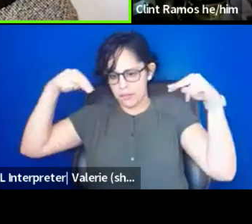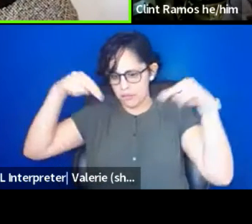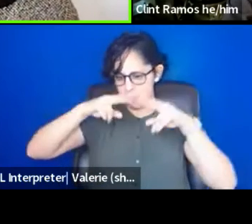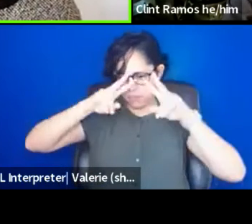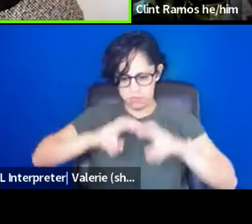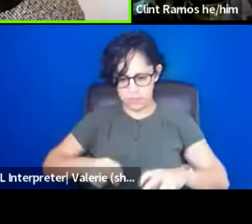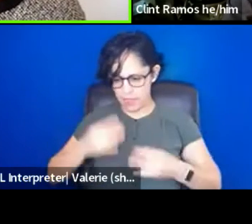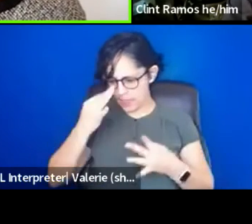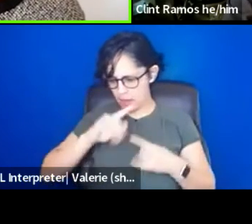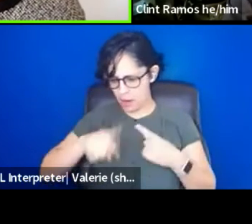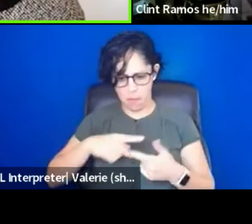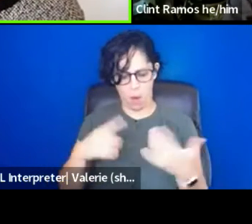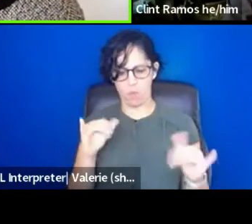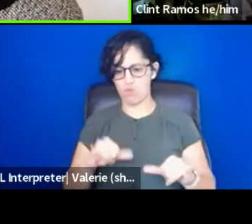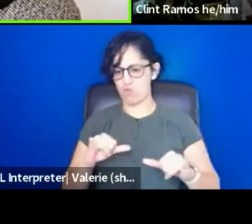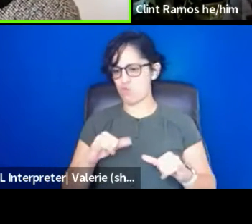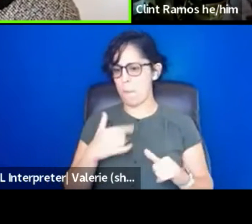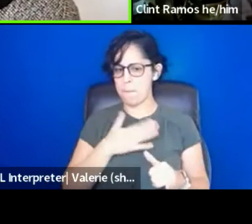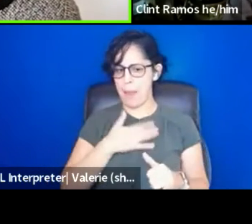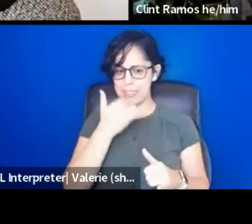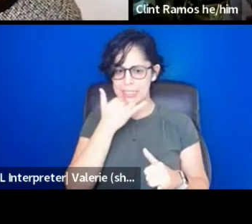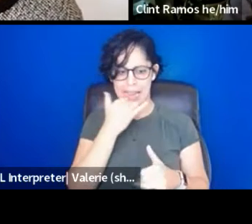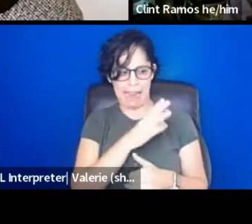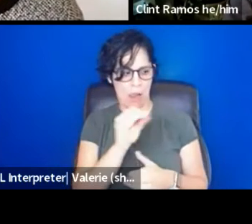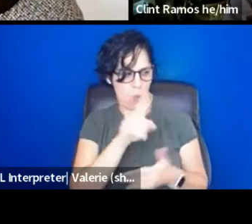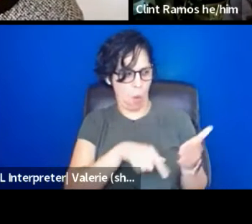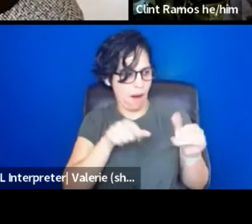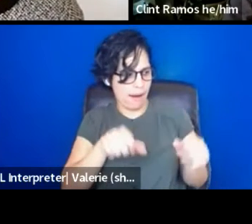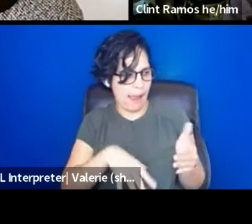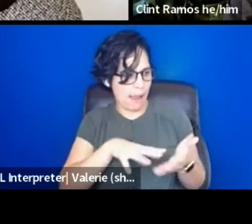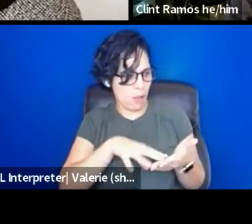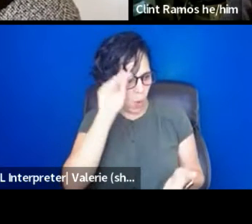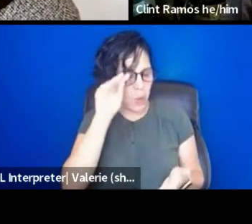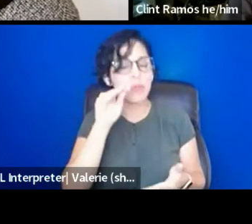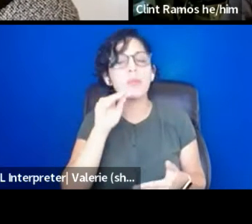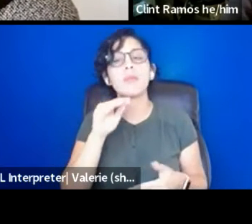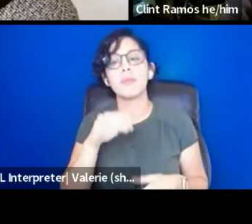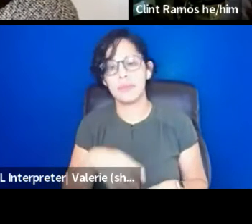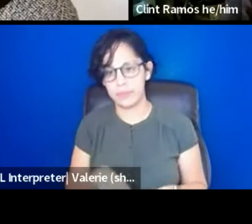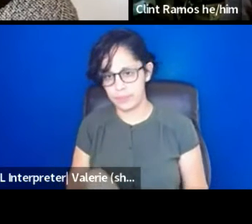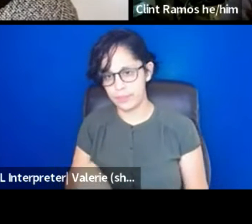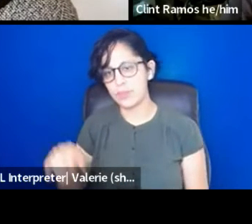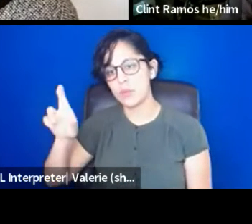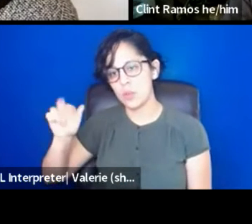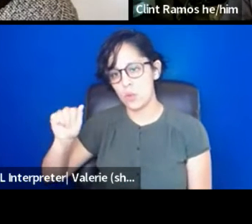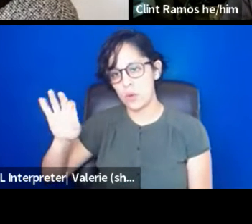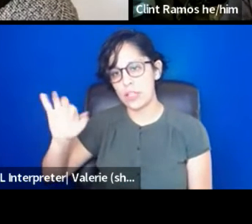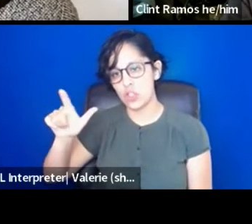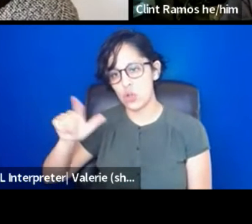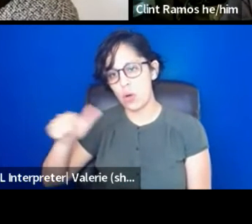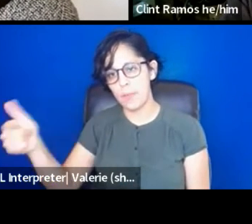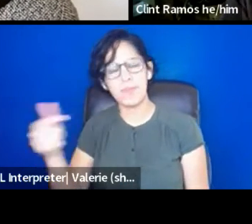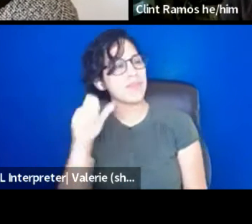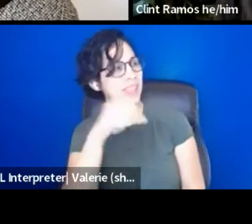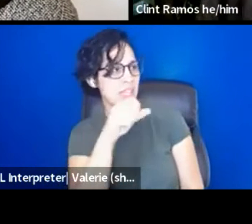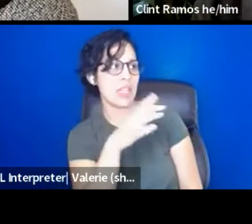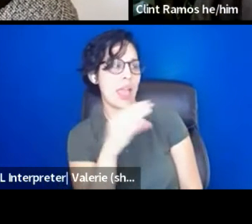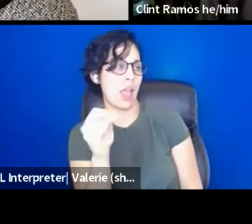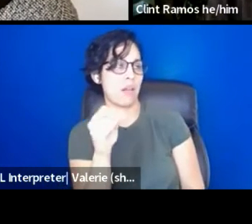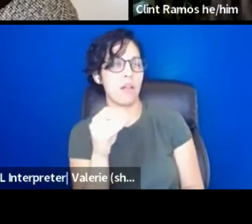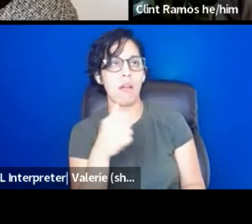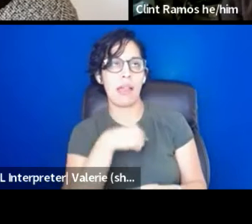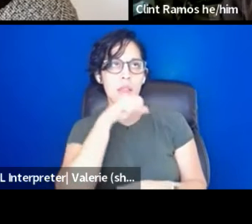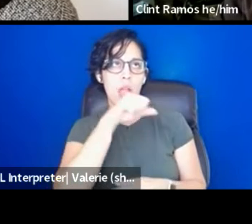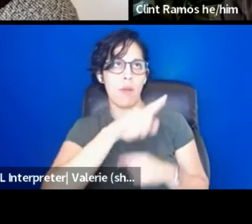part of this continuum? Yes. And yes. And what I love about that is, um, we've so many of these sessions this week,